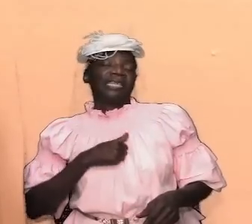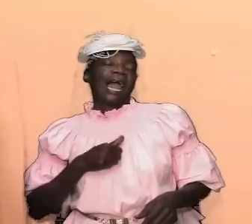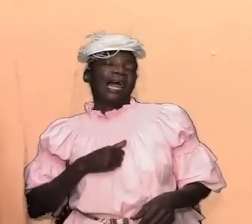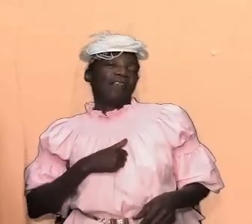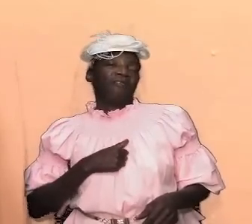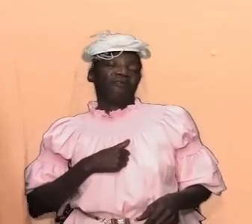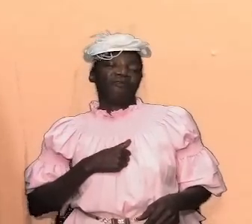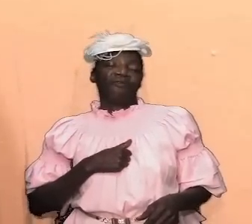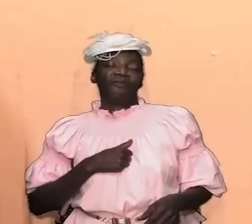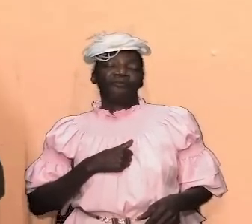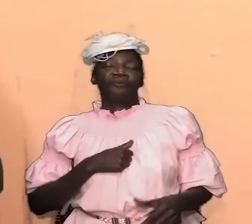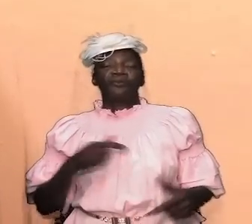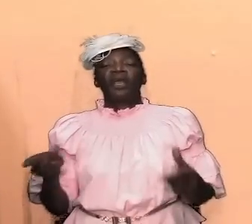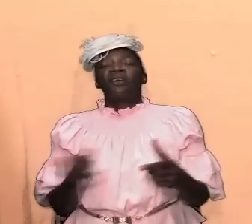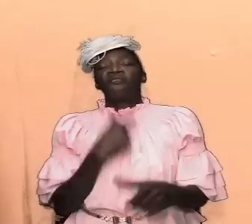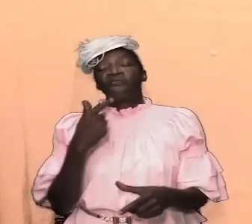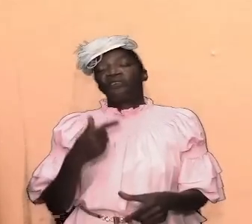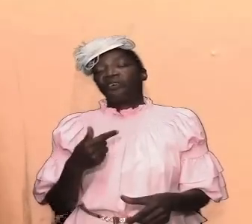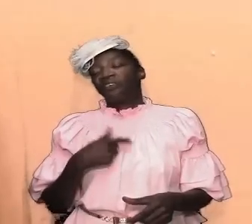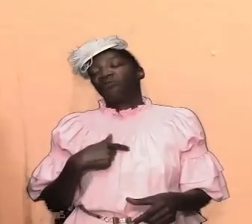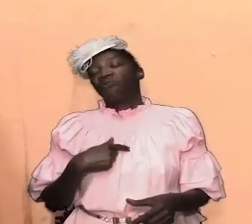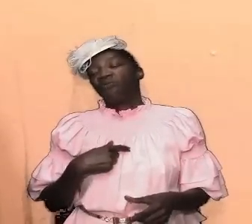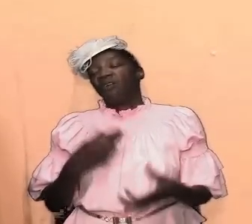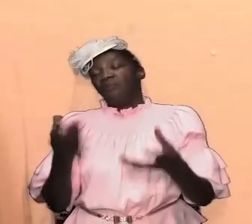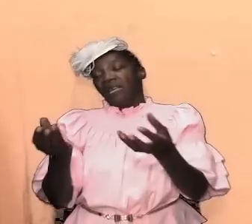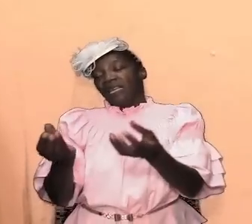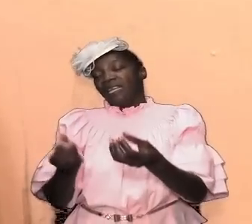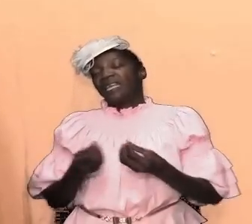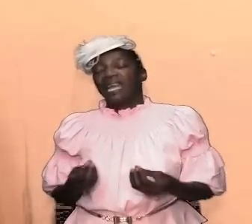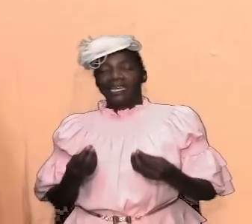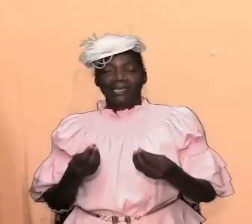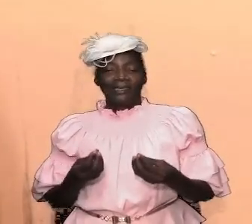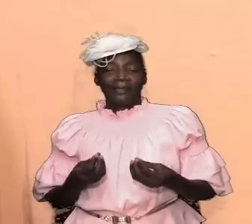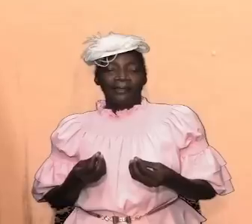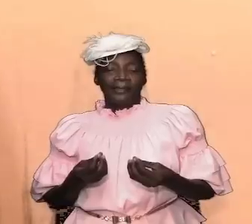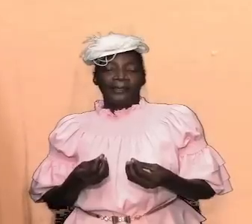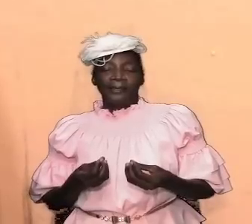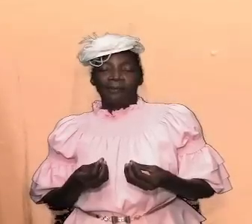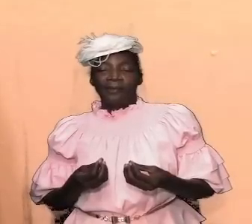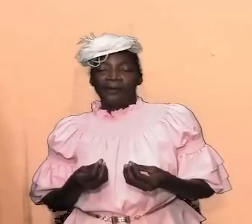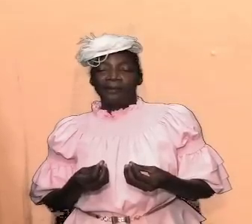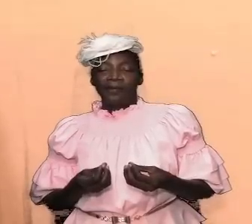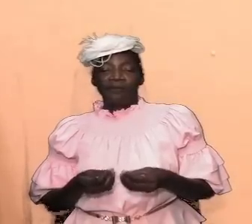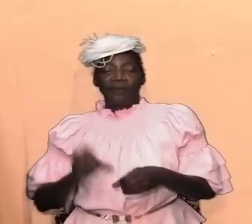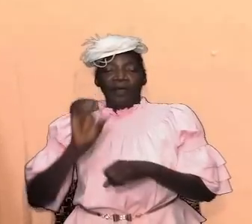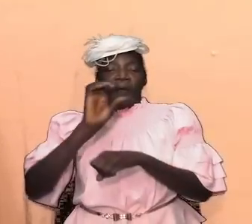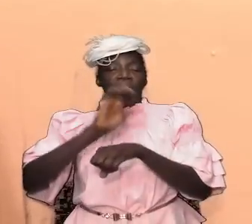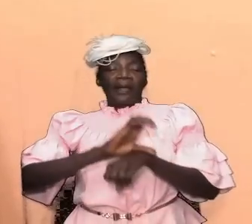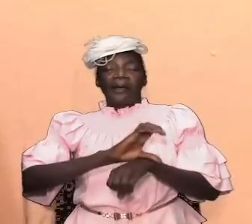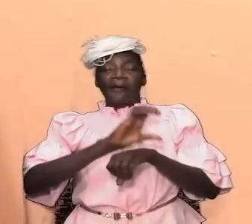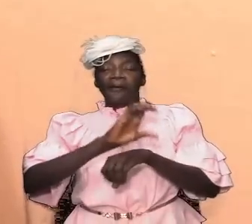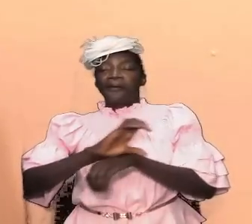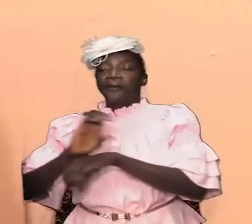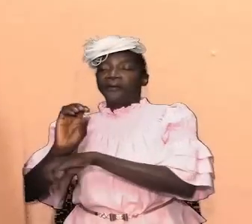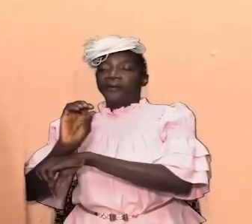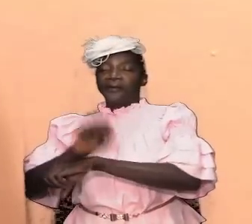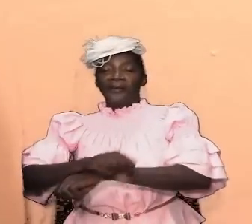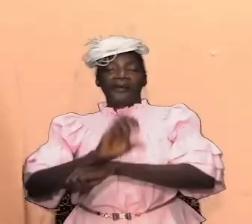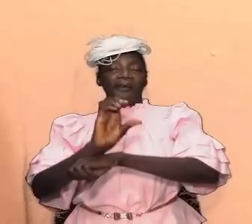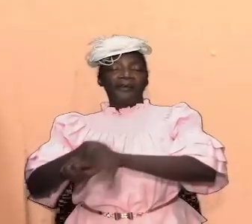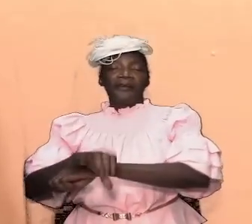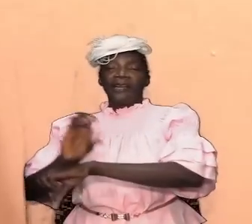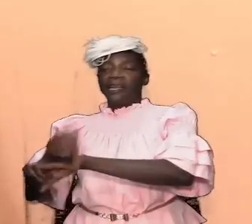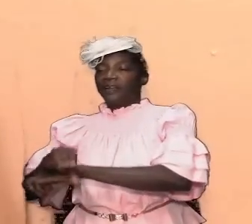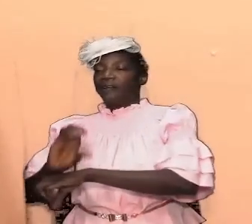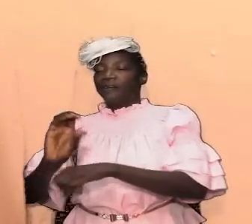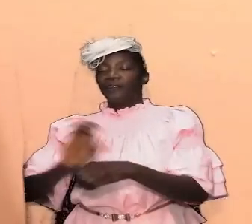forefront is what i accomplish in terms of my career at work what i what is at the forefront is